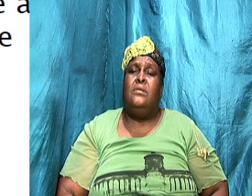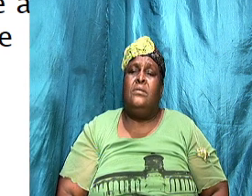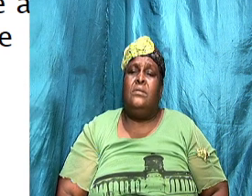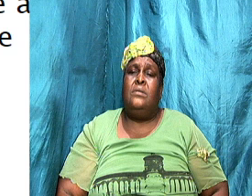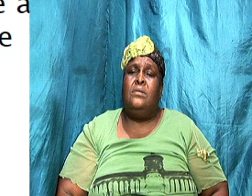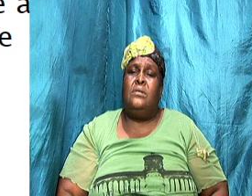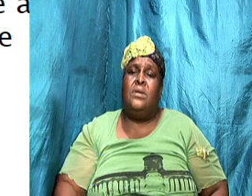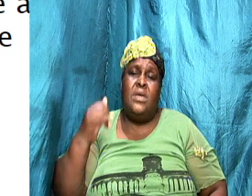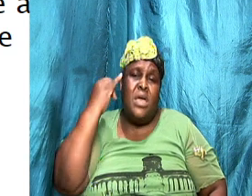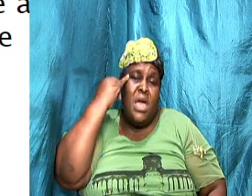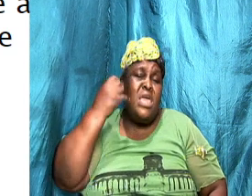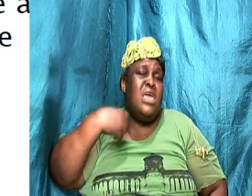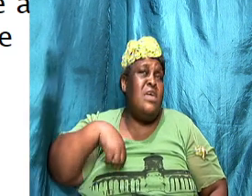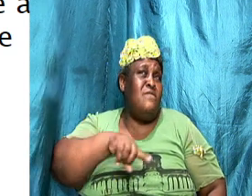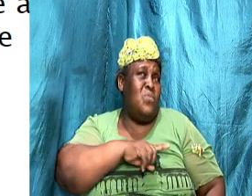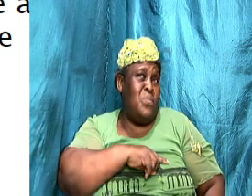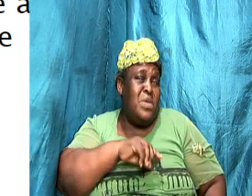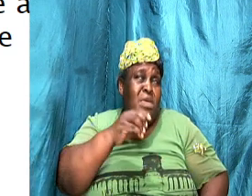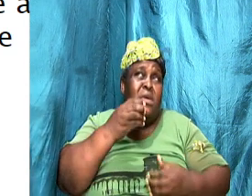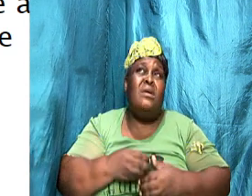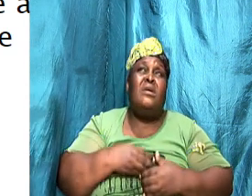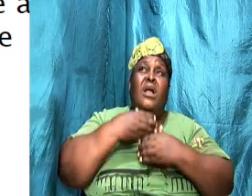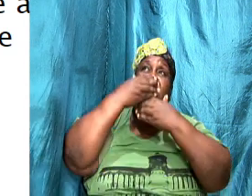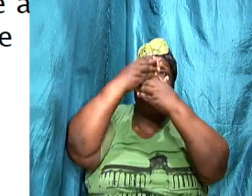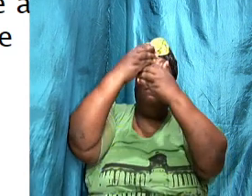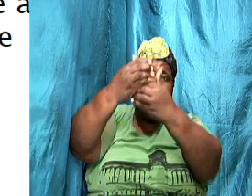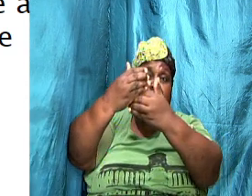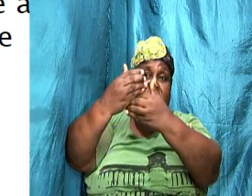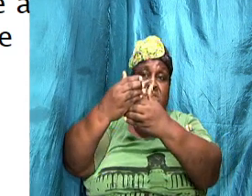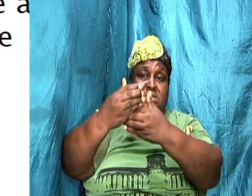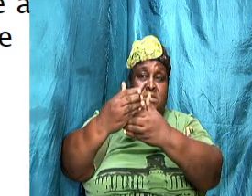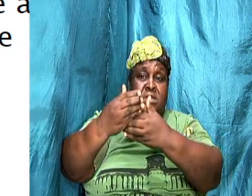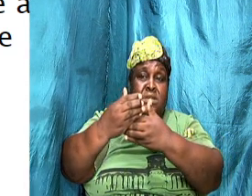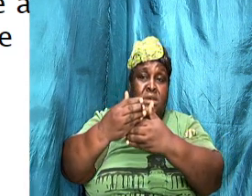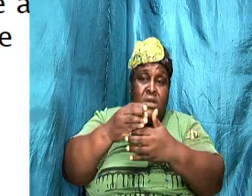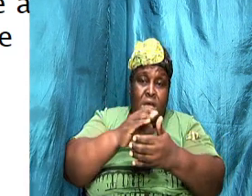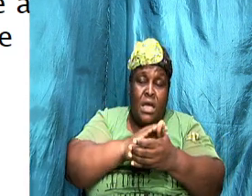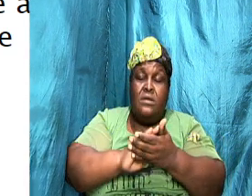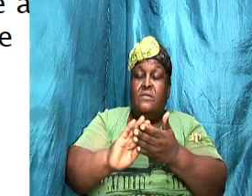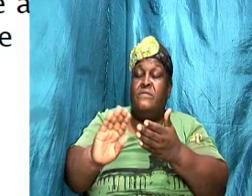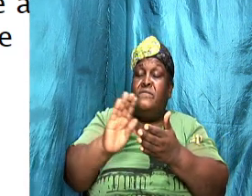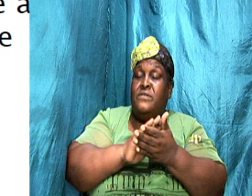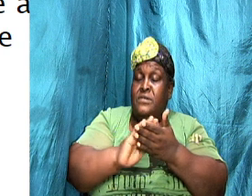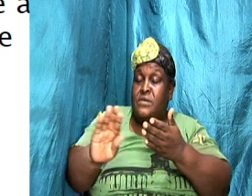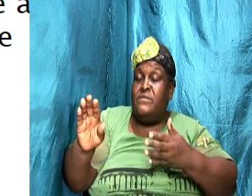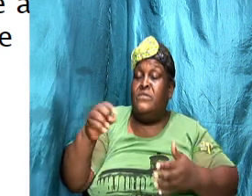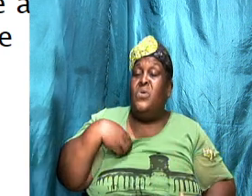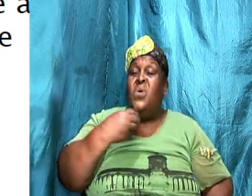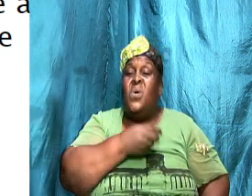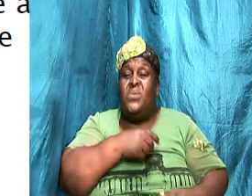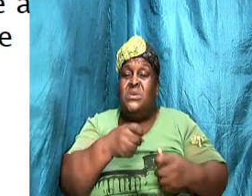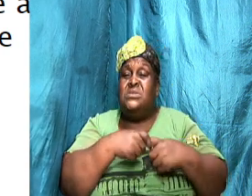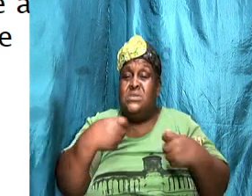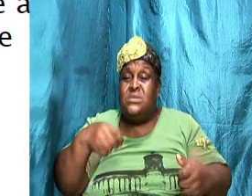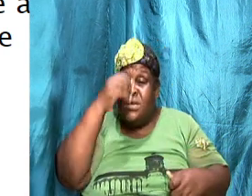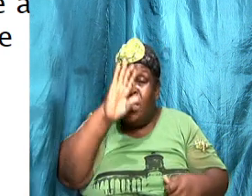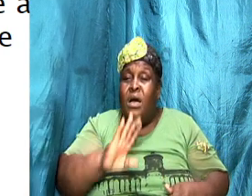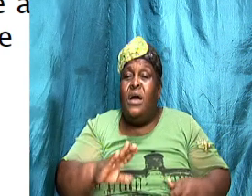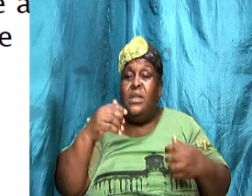if we confess and forsake our sins God will have mercy